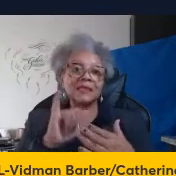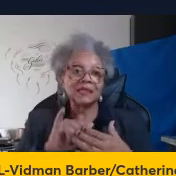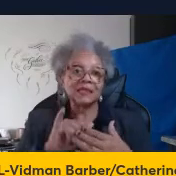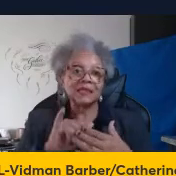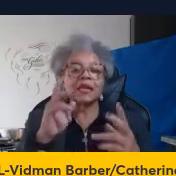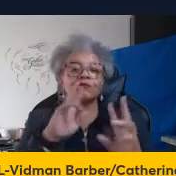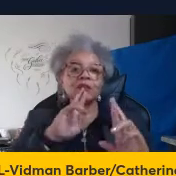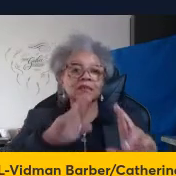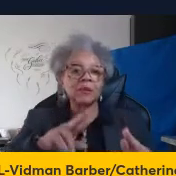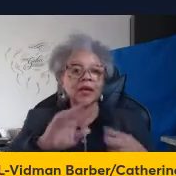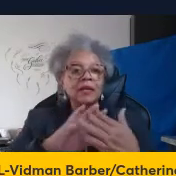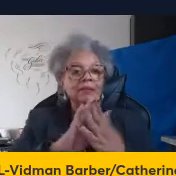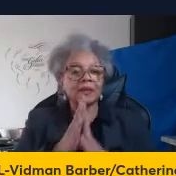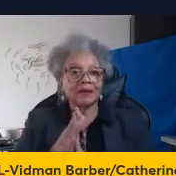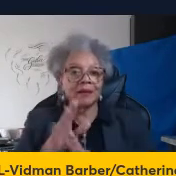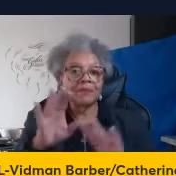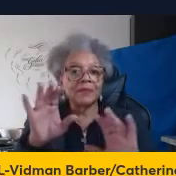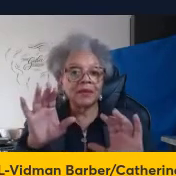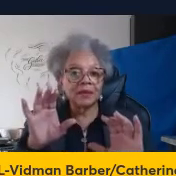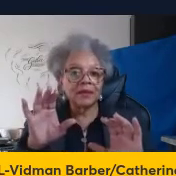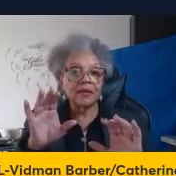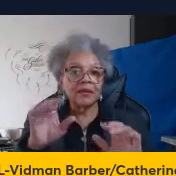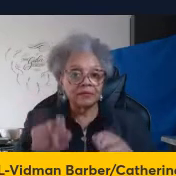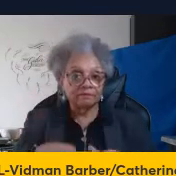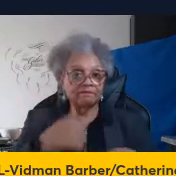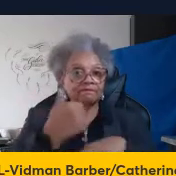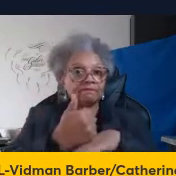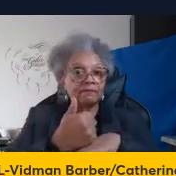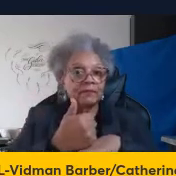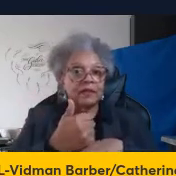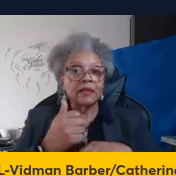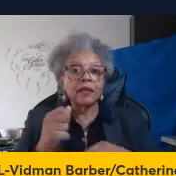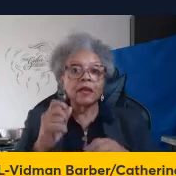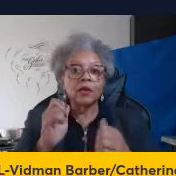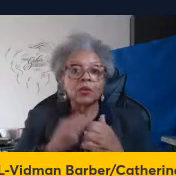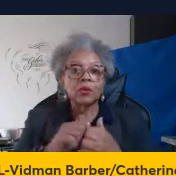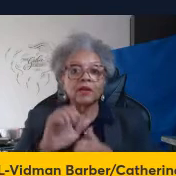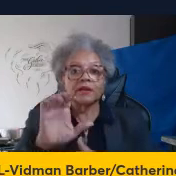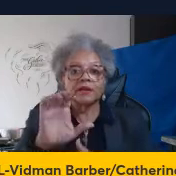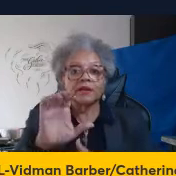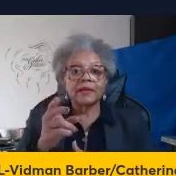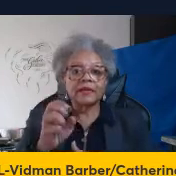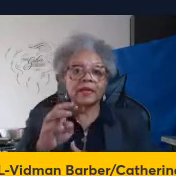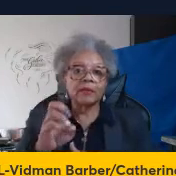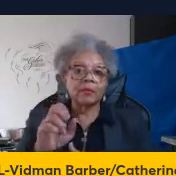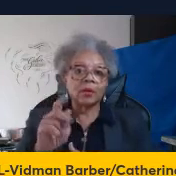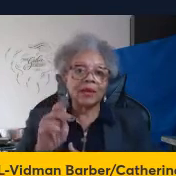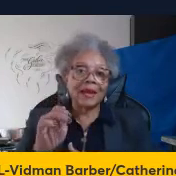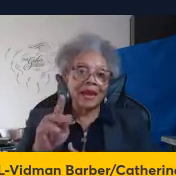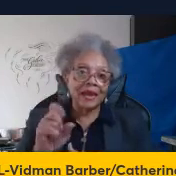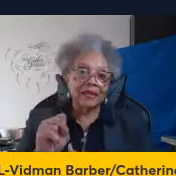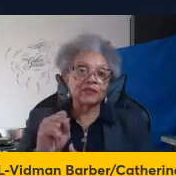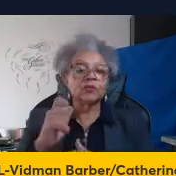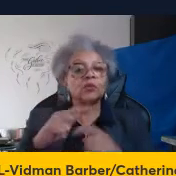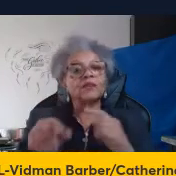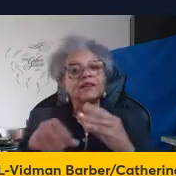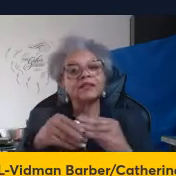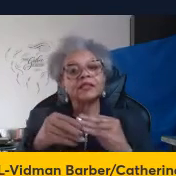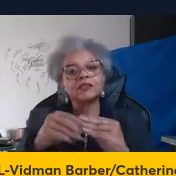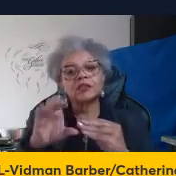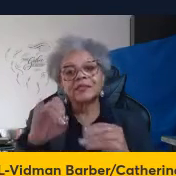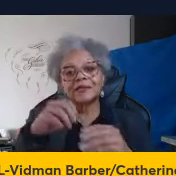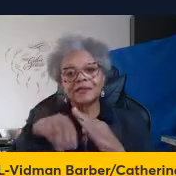it. And they become activated. They produce a number of different inflammatory chemokines that help recruit additional cells into the brain. They